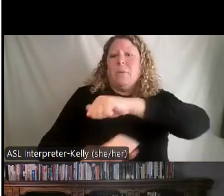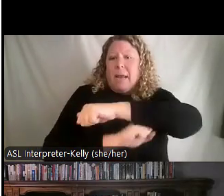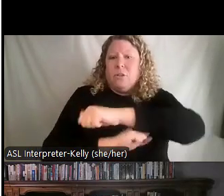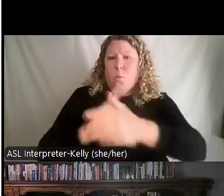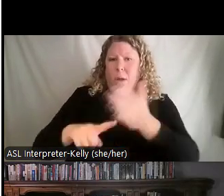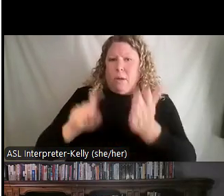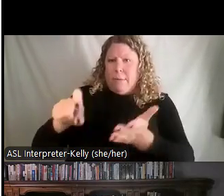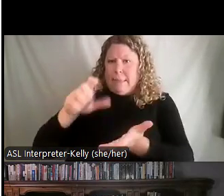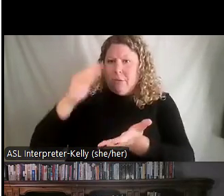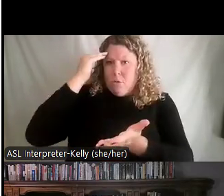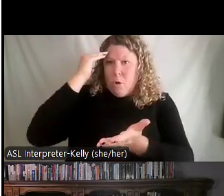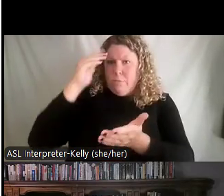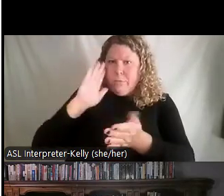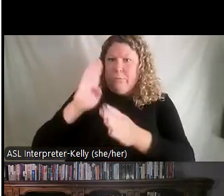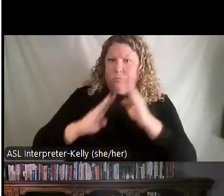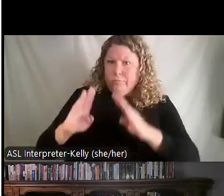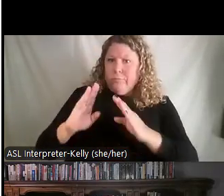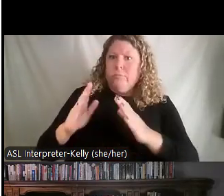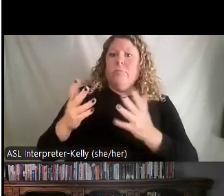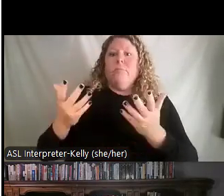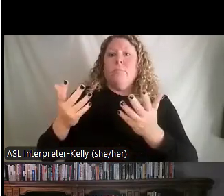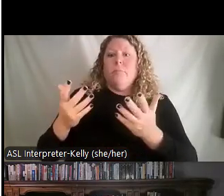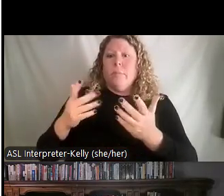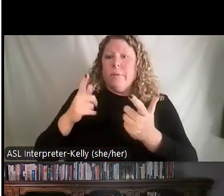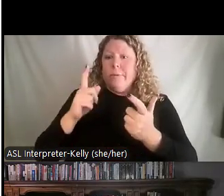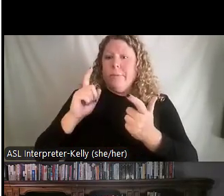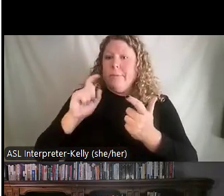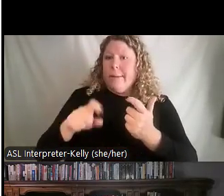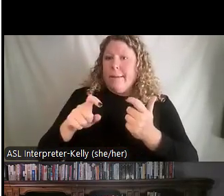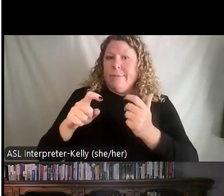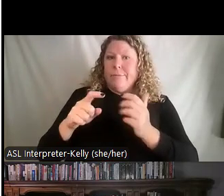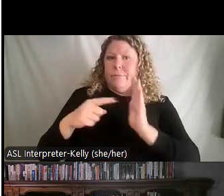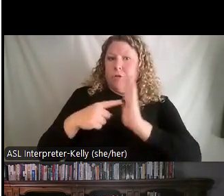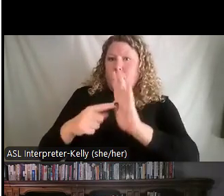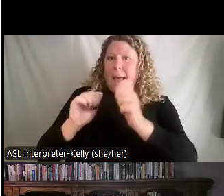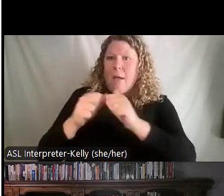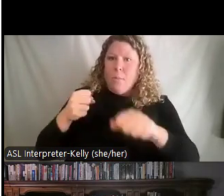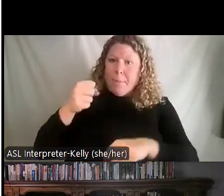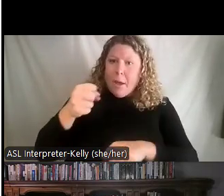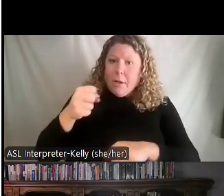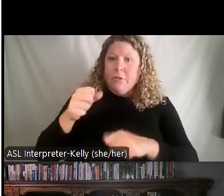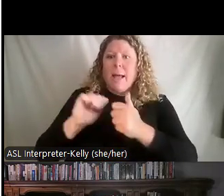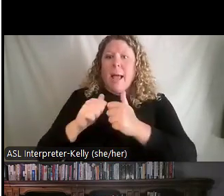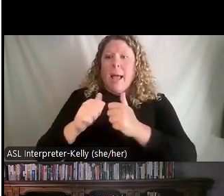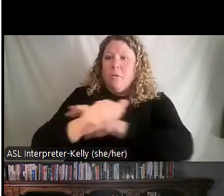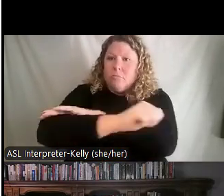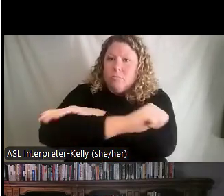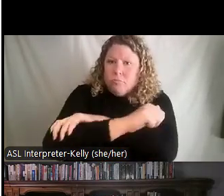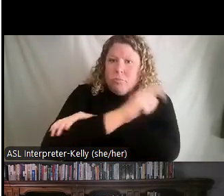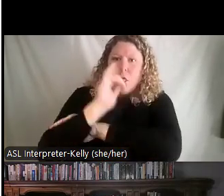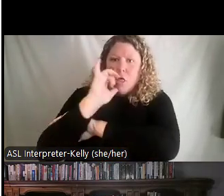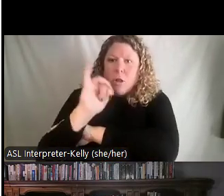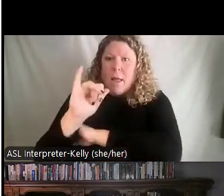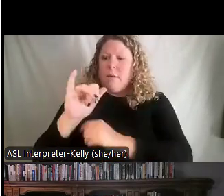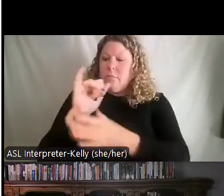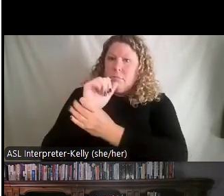you need to know. So, in the case of karate you would be going ahead and showing them this is how you punch, this is how you need to lock your arm, this is how your wrist needs